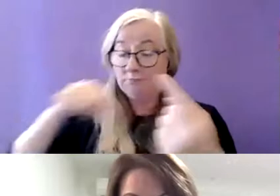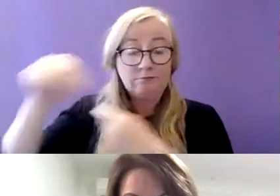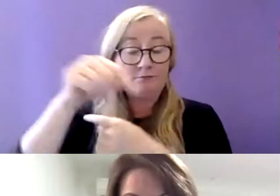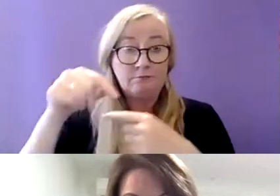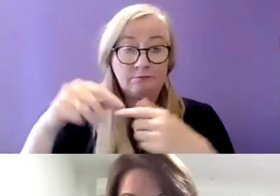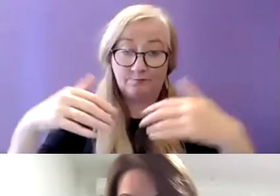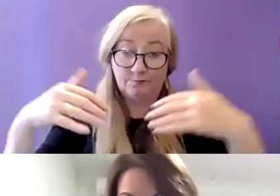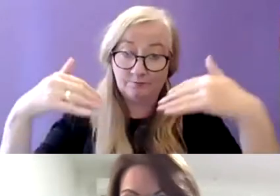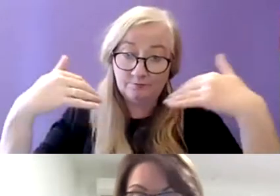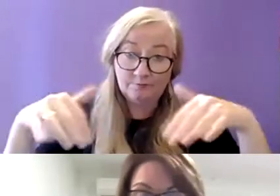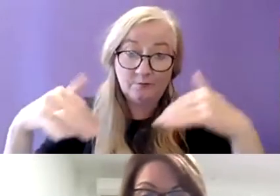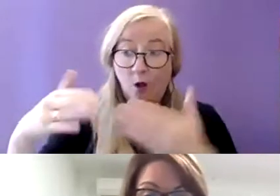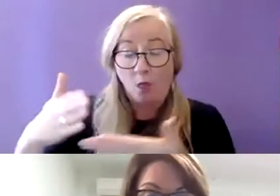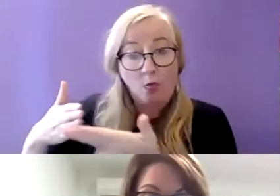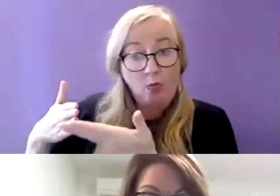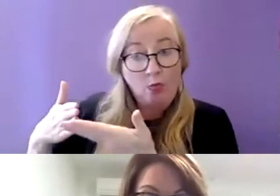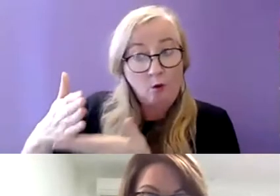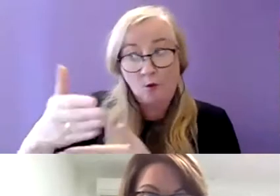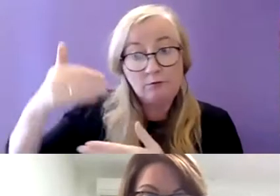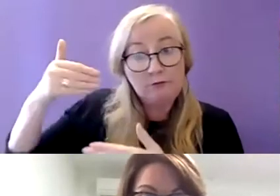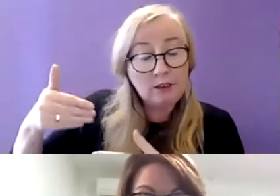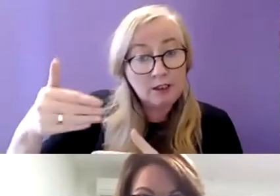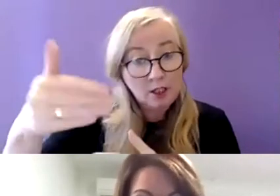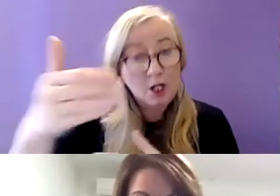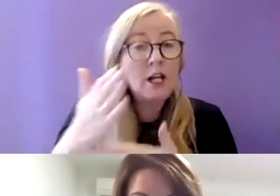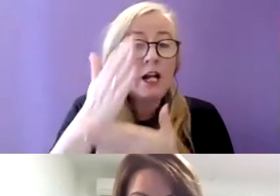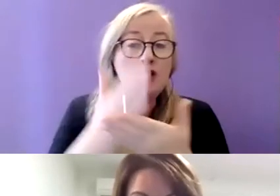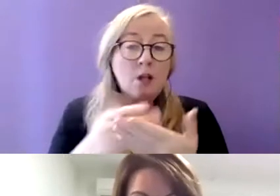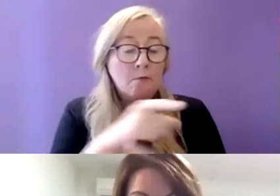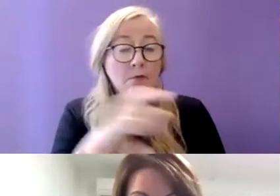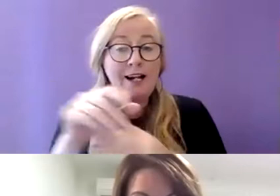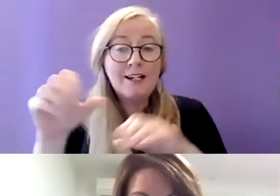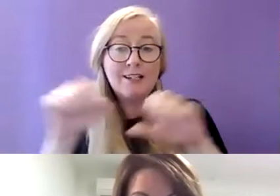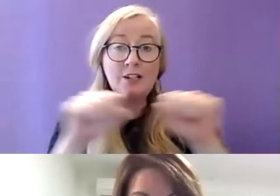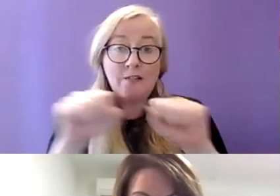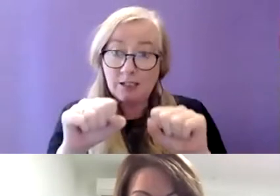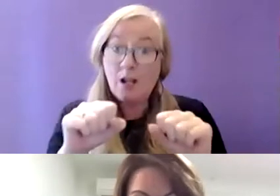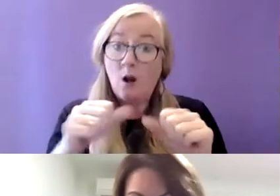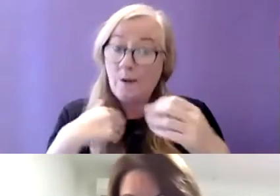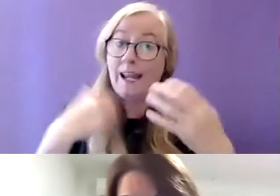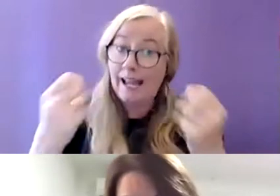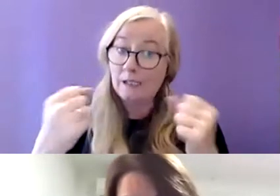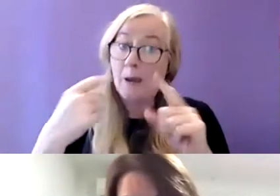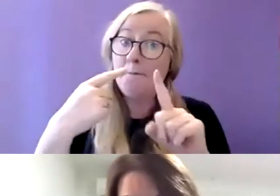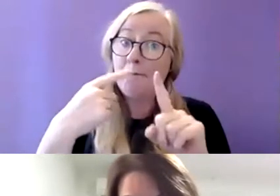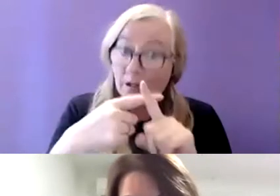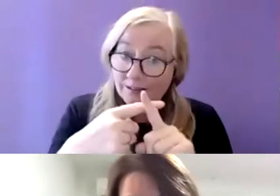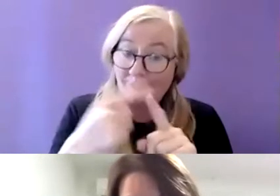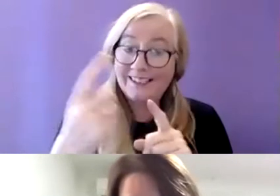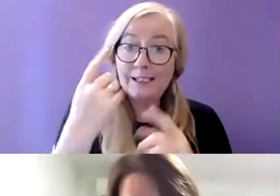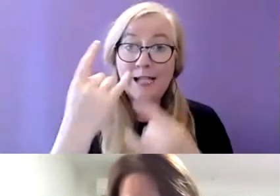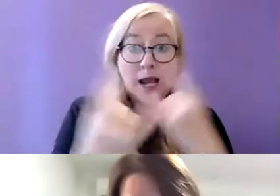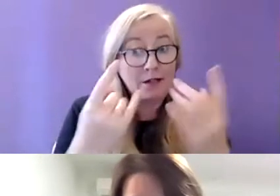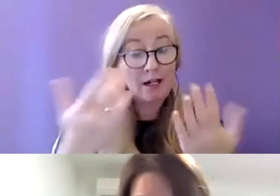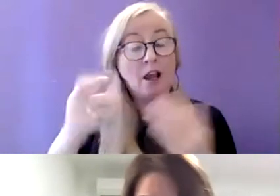throughout and in some of the services we ended up actually having some quite positive outcomes where the clients were